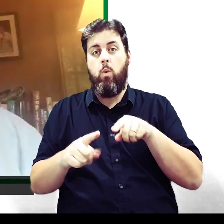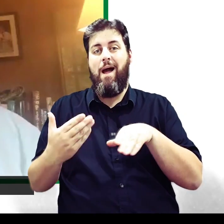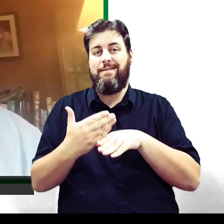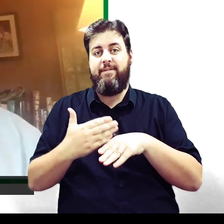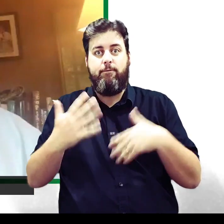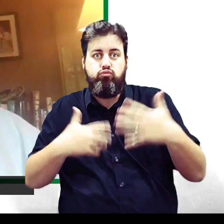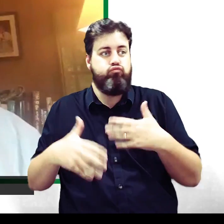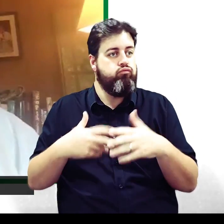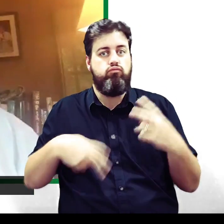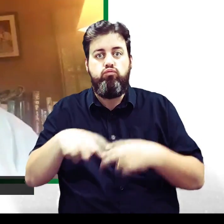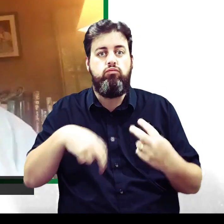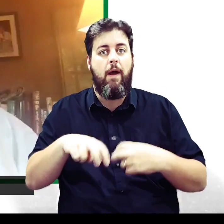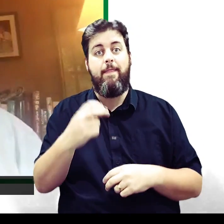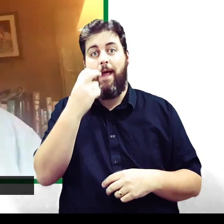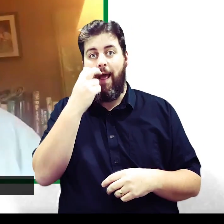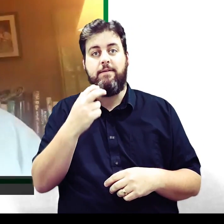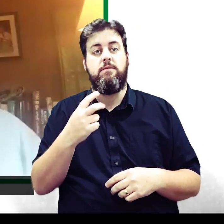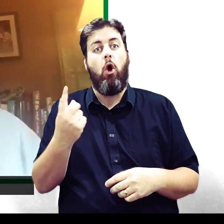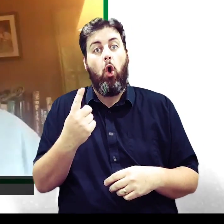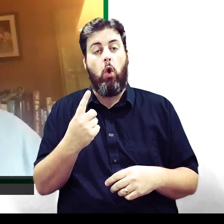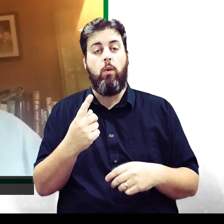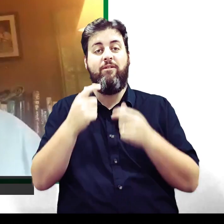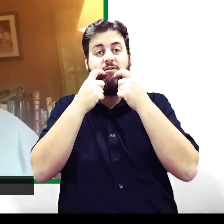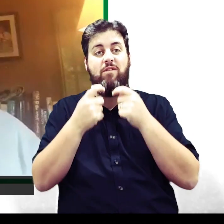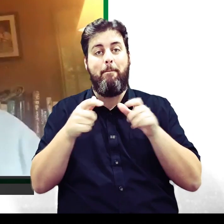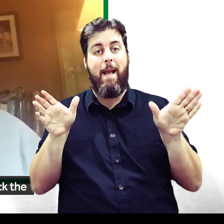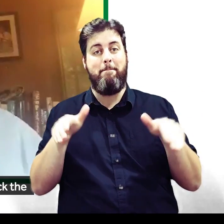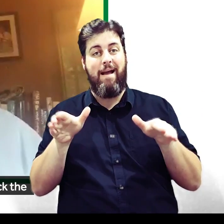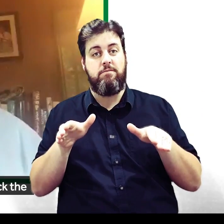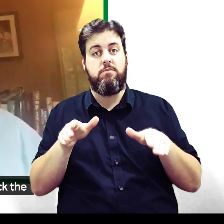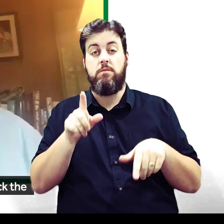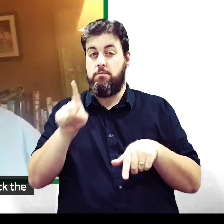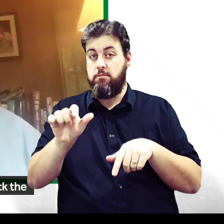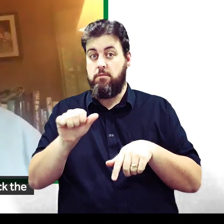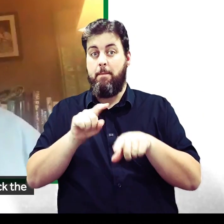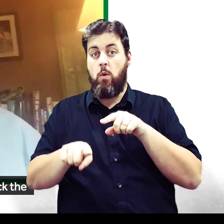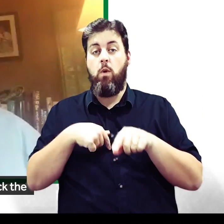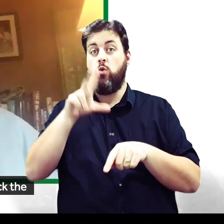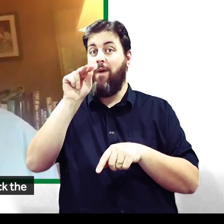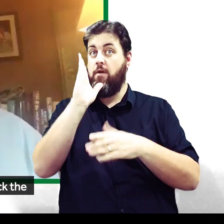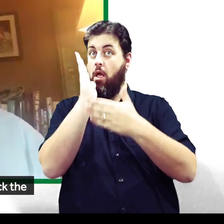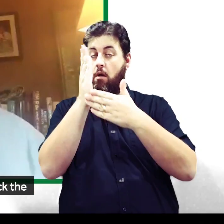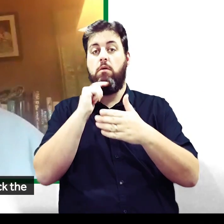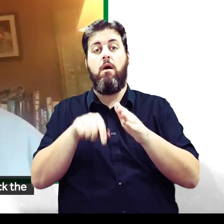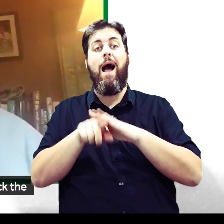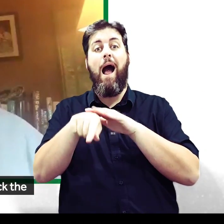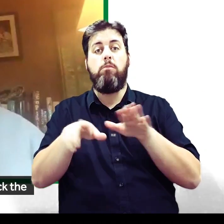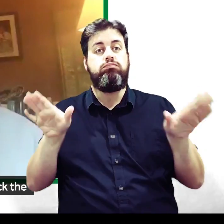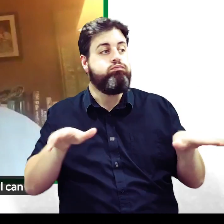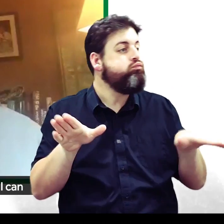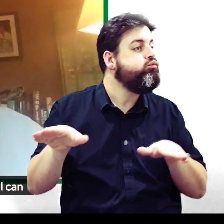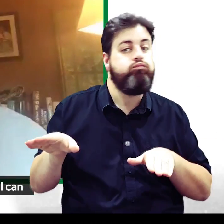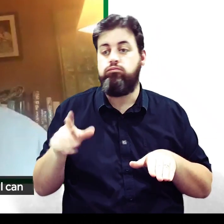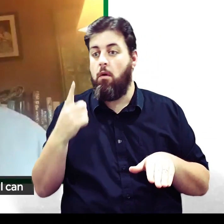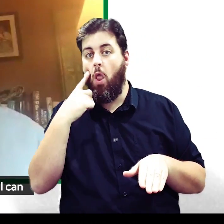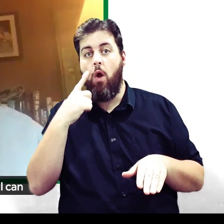bats are much more active. The vampire bat comes out at midnight and looks around to find a sleeping animal that it might suck